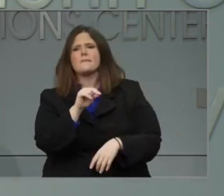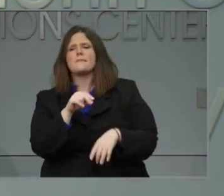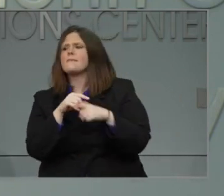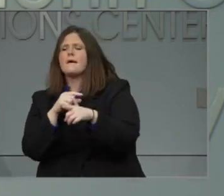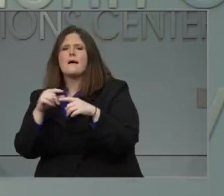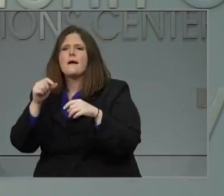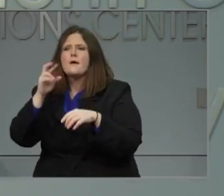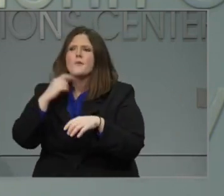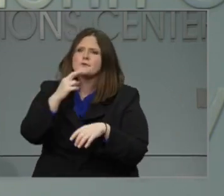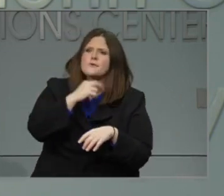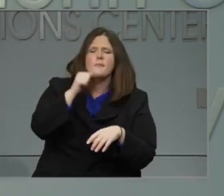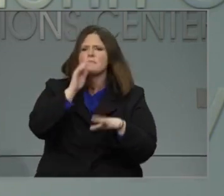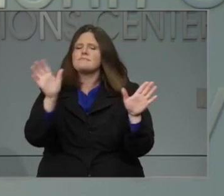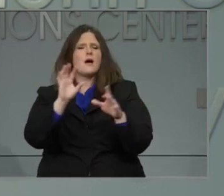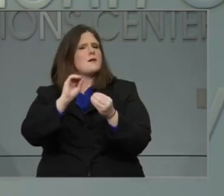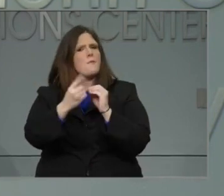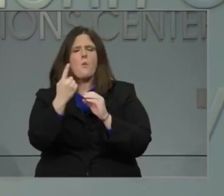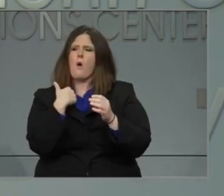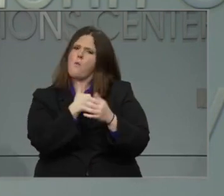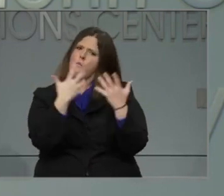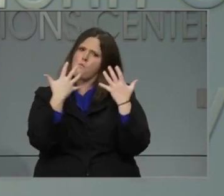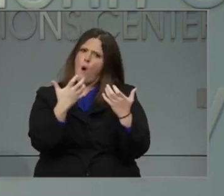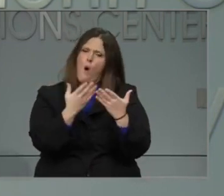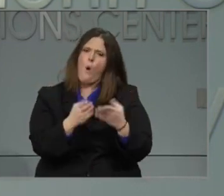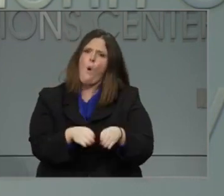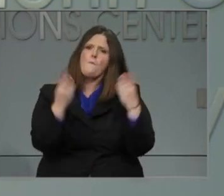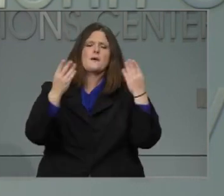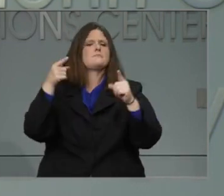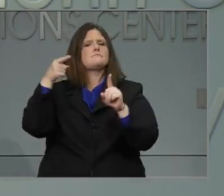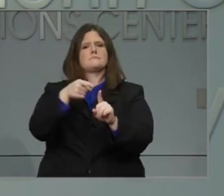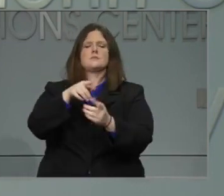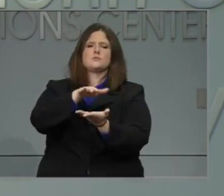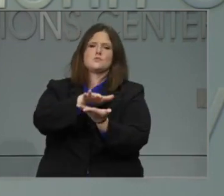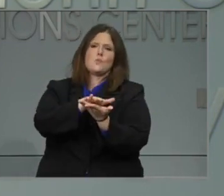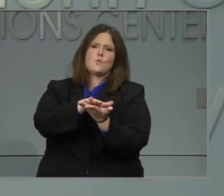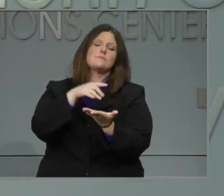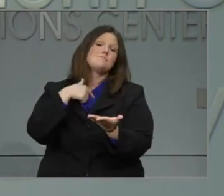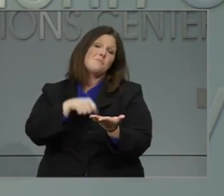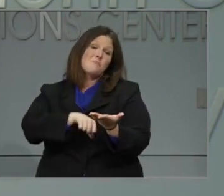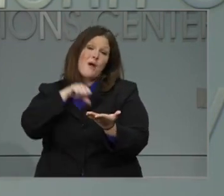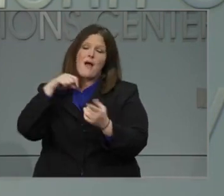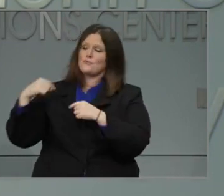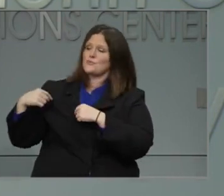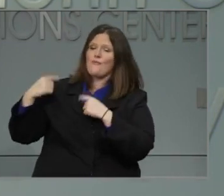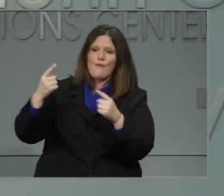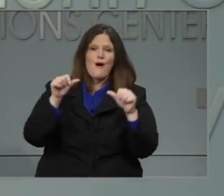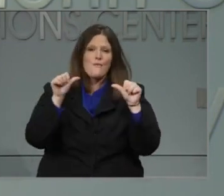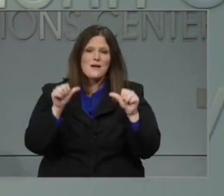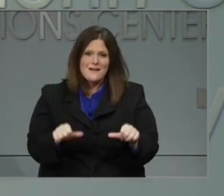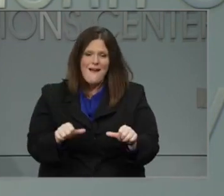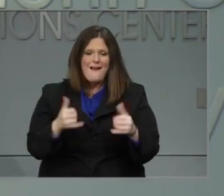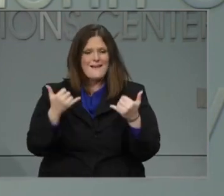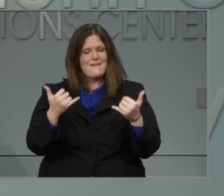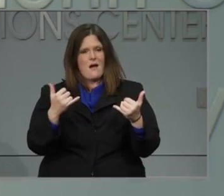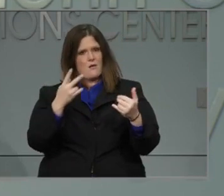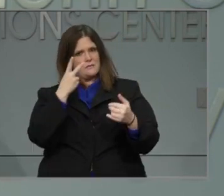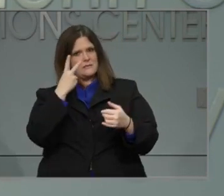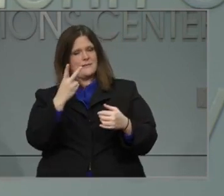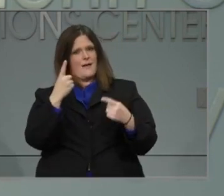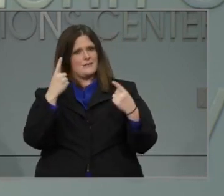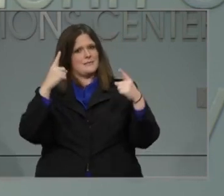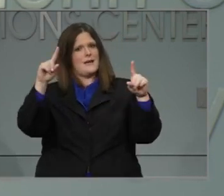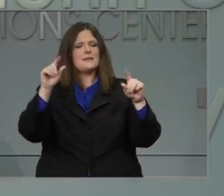the spread of this virus is allowing us to do a little more. The more people wear masks and act